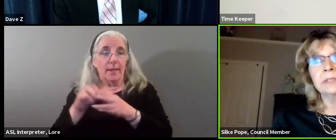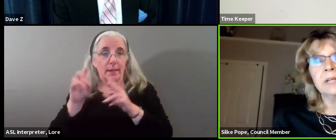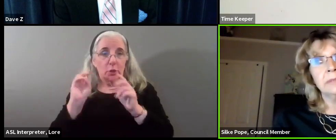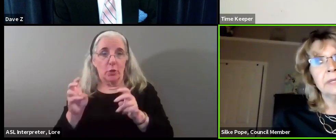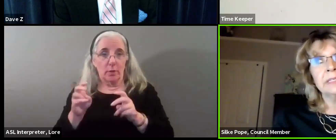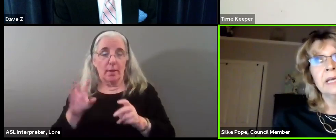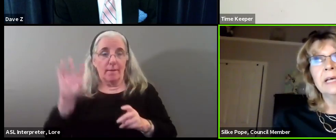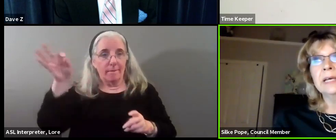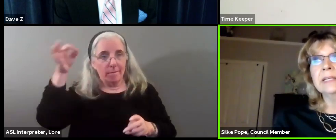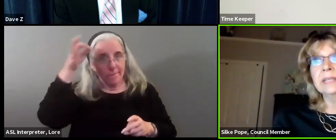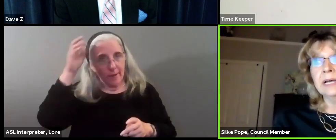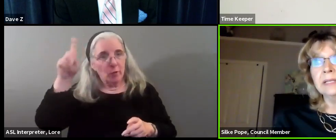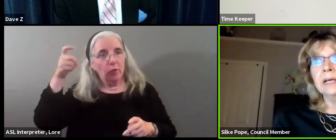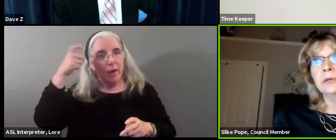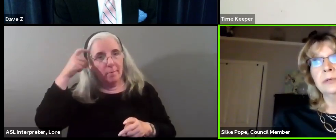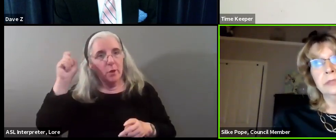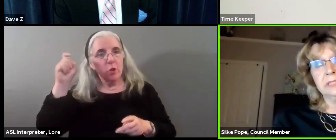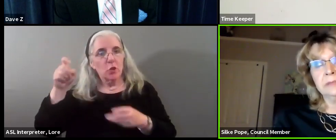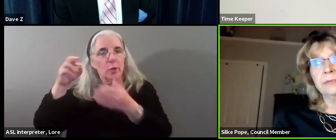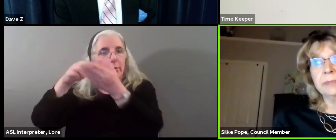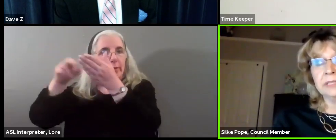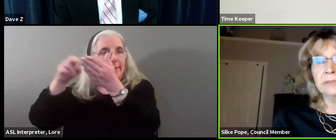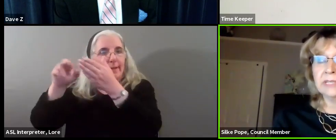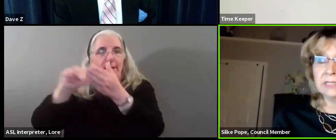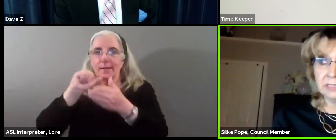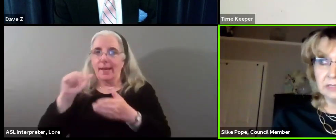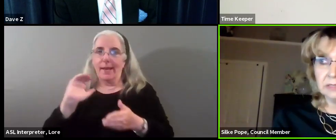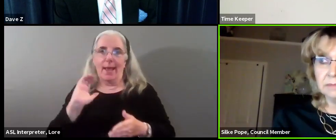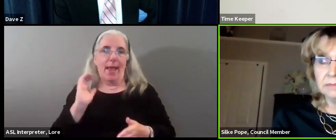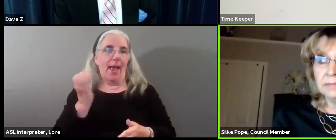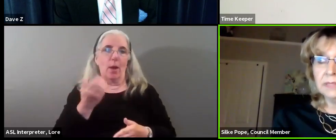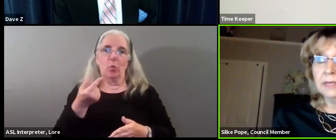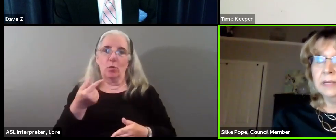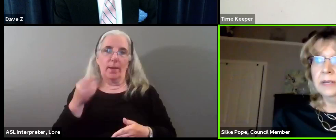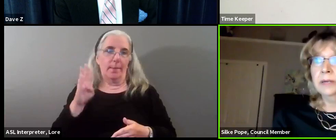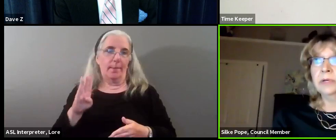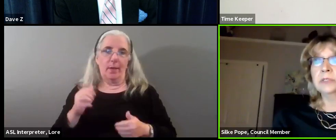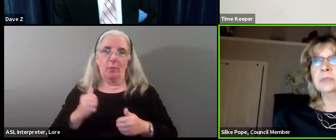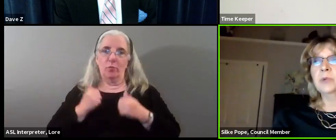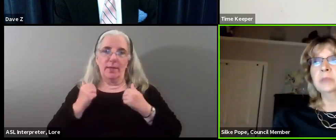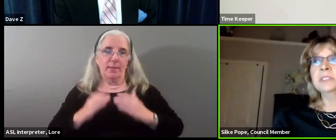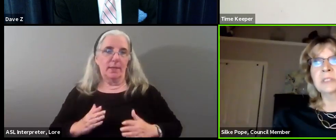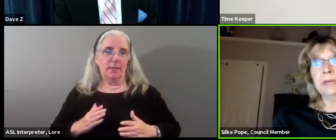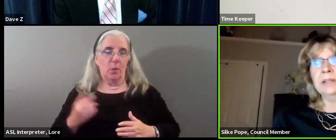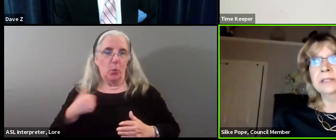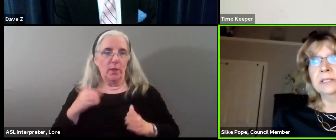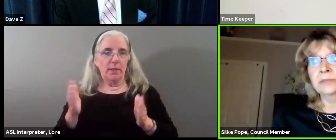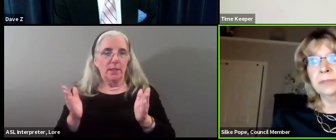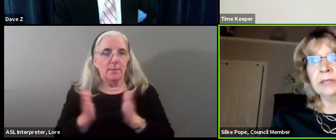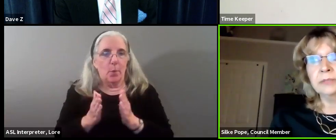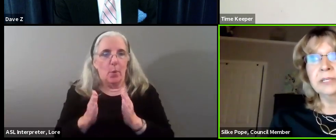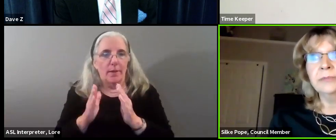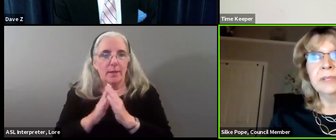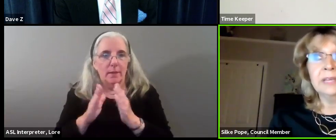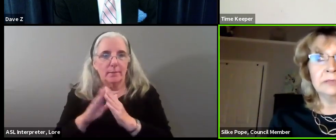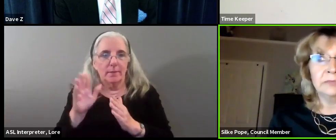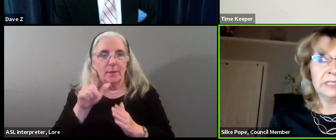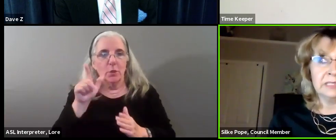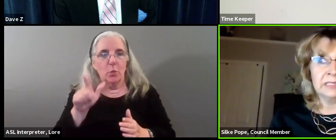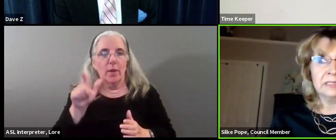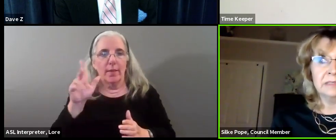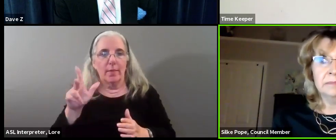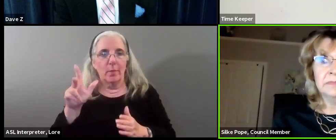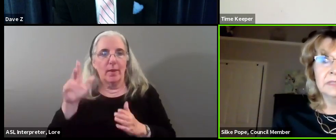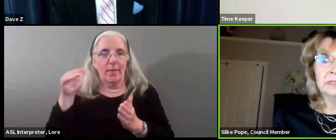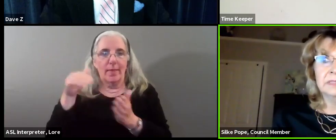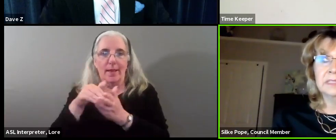be the federal government and not our current Greenbelt residents. We are a small municipality of about 23,000